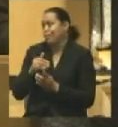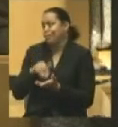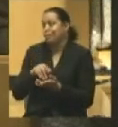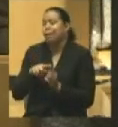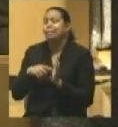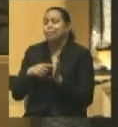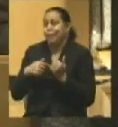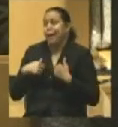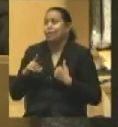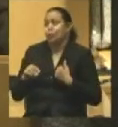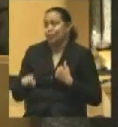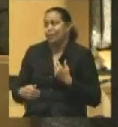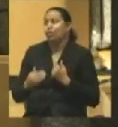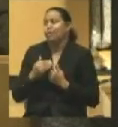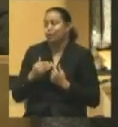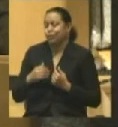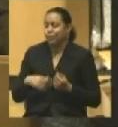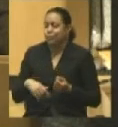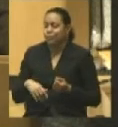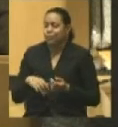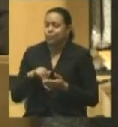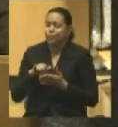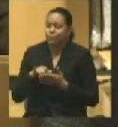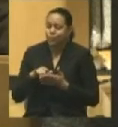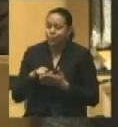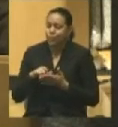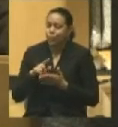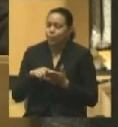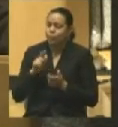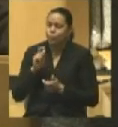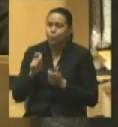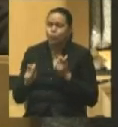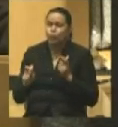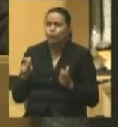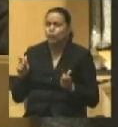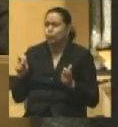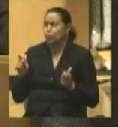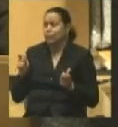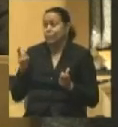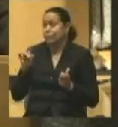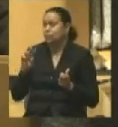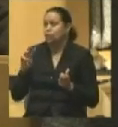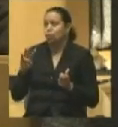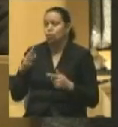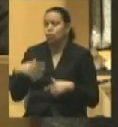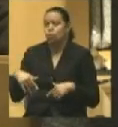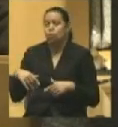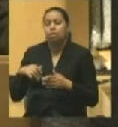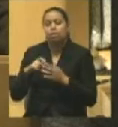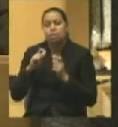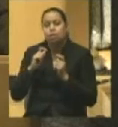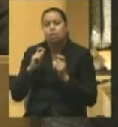but every now and then I do. Uh, and, that is what a huge, speaking of 1864, what a gigantic,